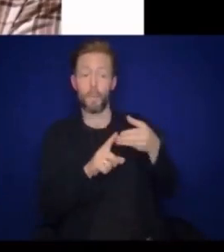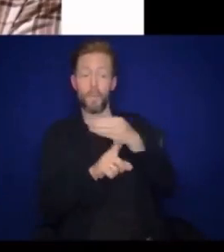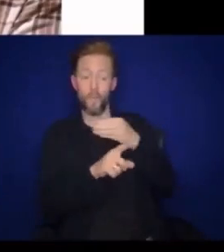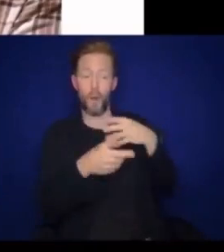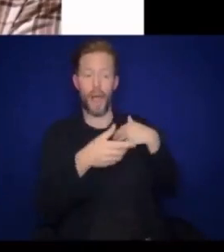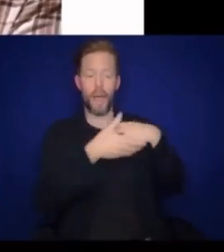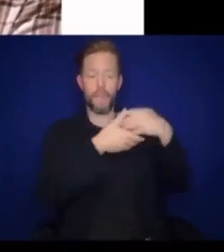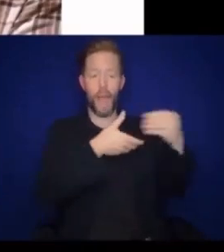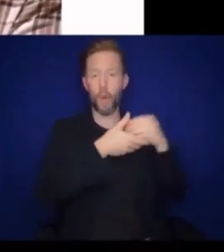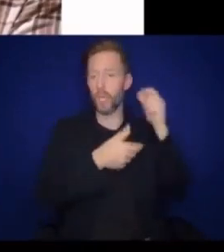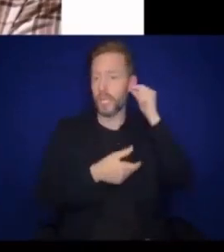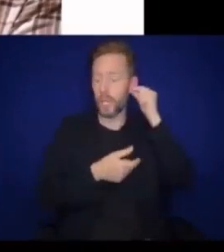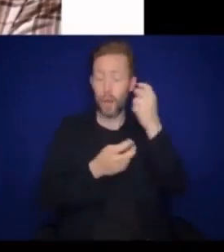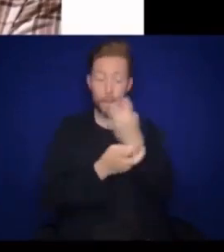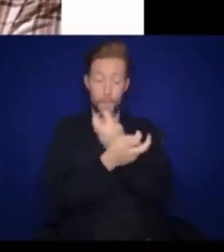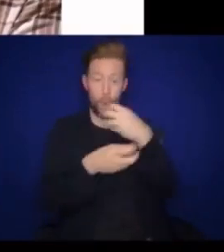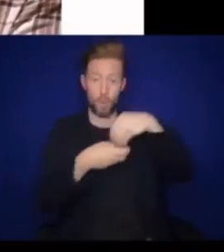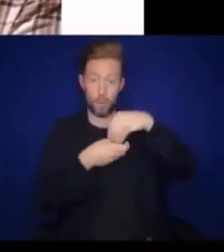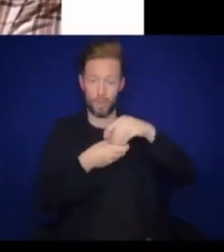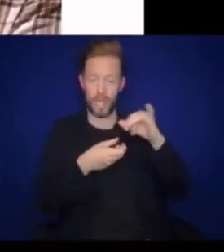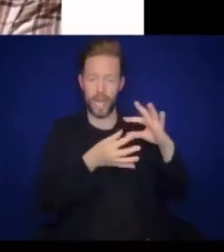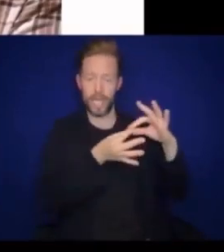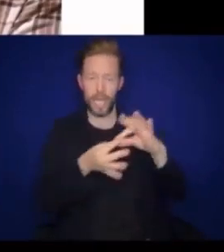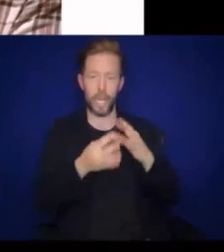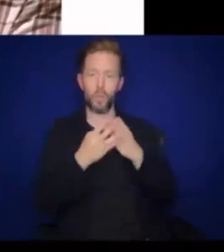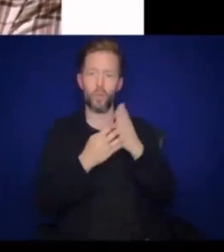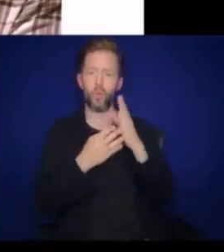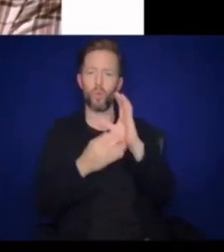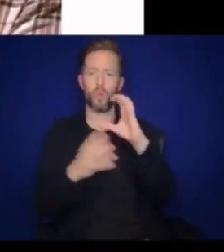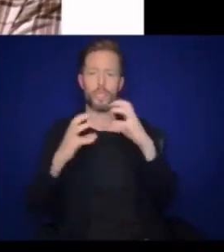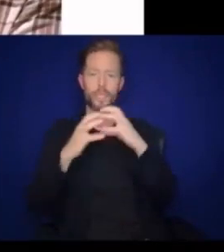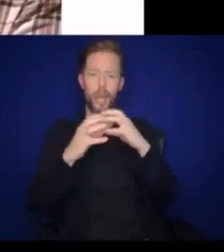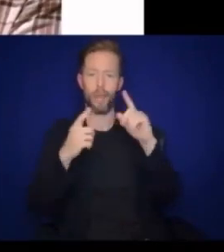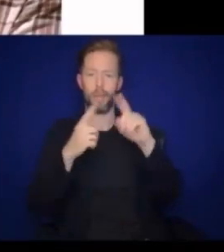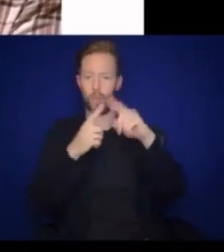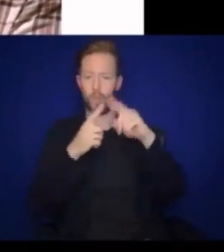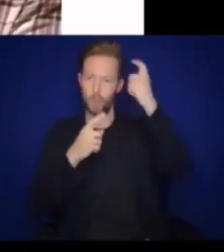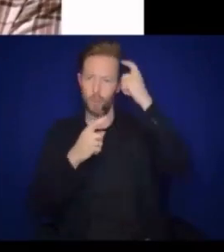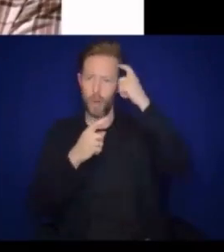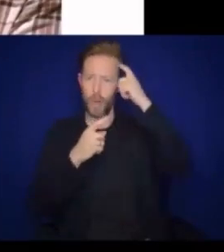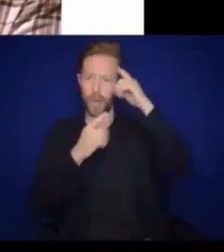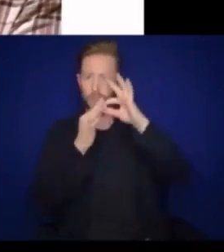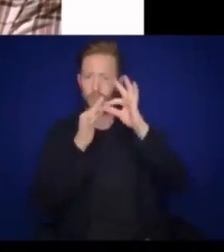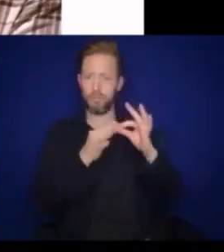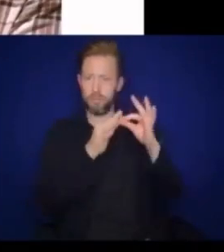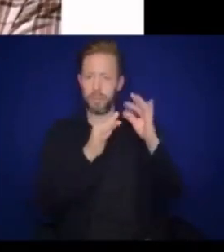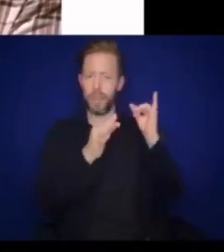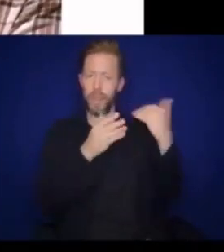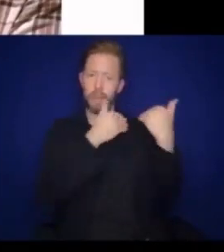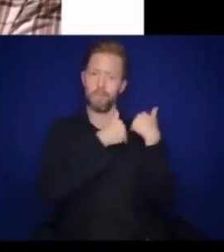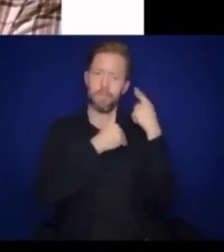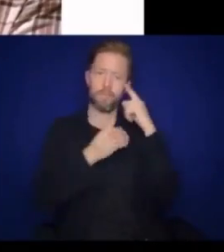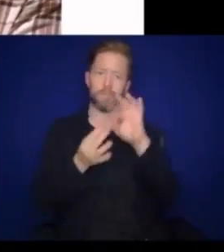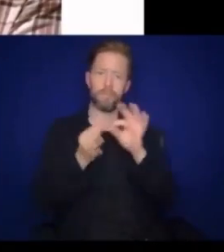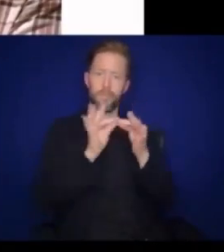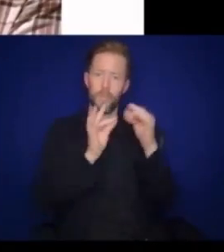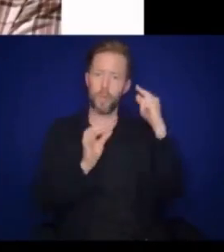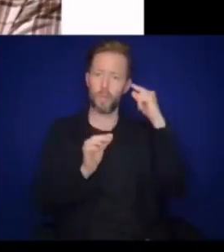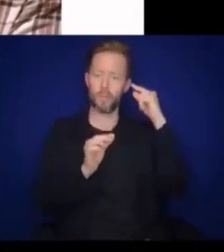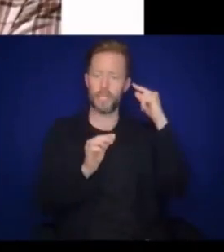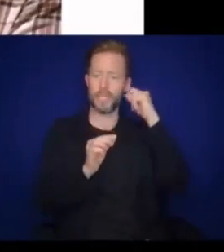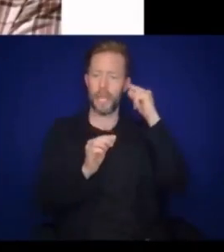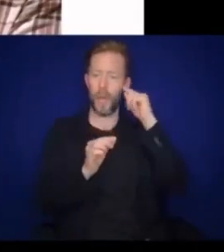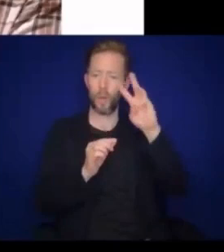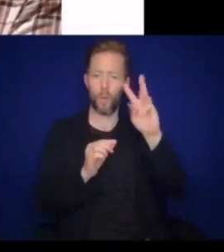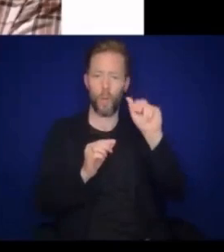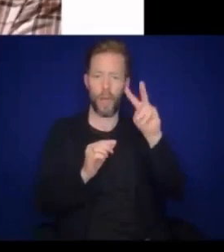outer ears. The bones of the inner ear are connected by brain cells to the parts of the brain that interpret sound waves. One of the first sounds